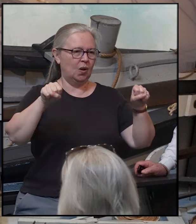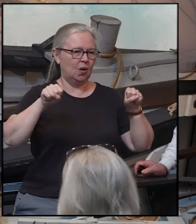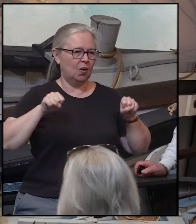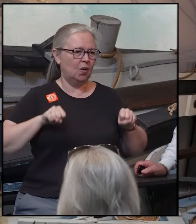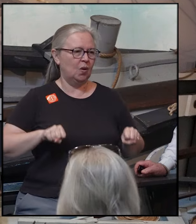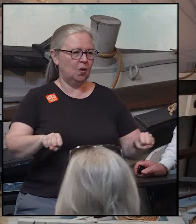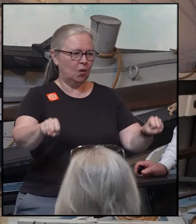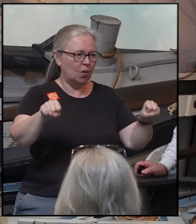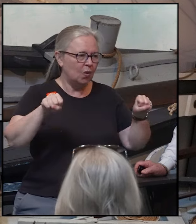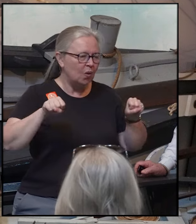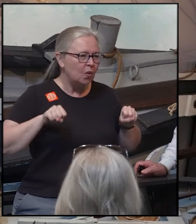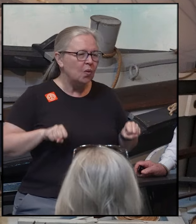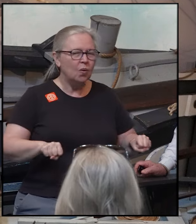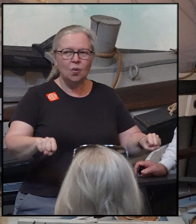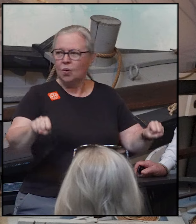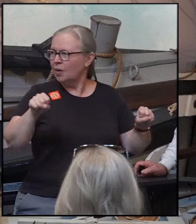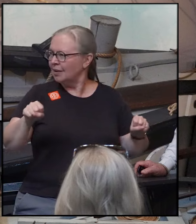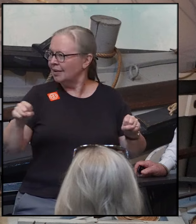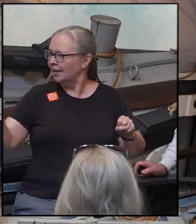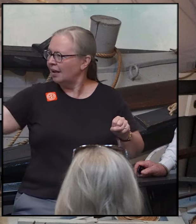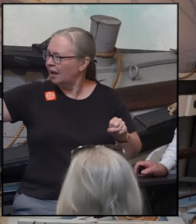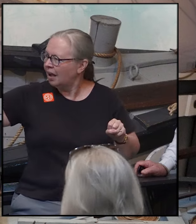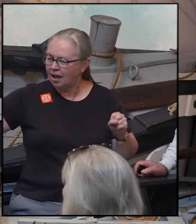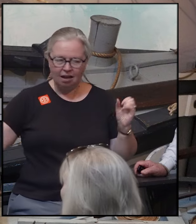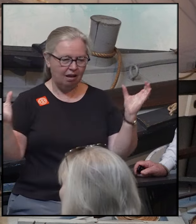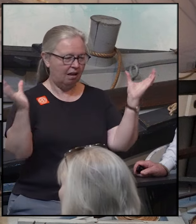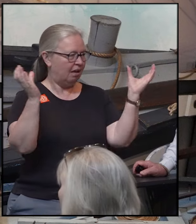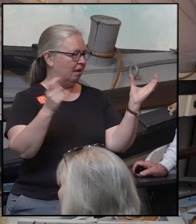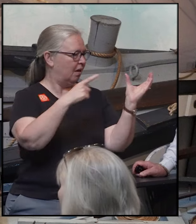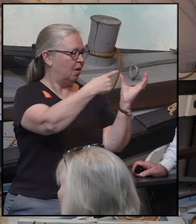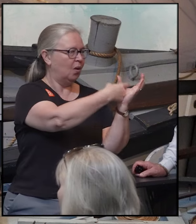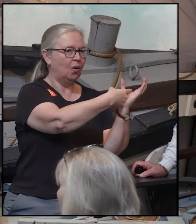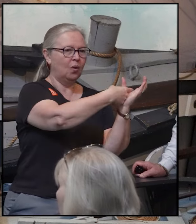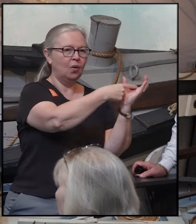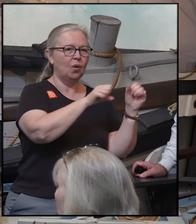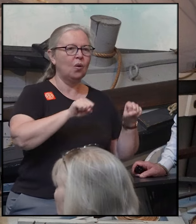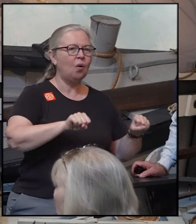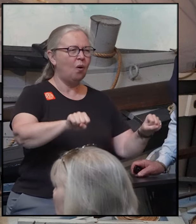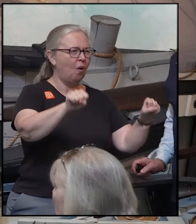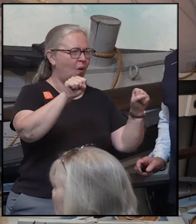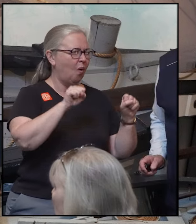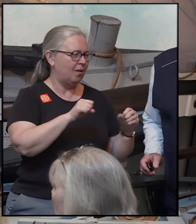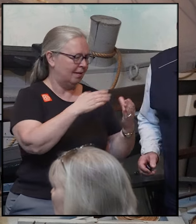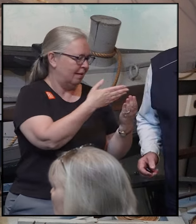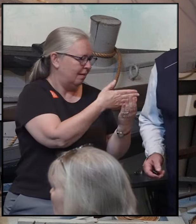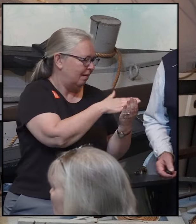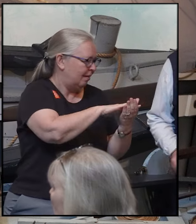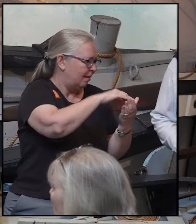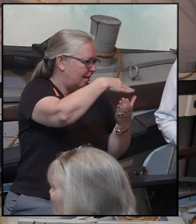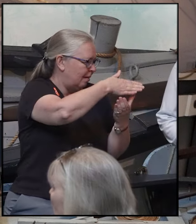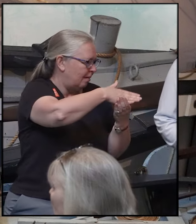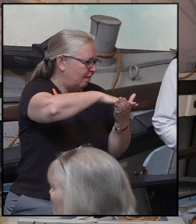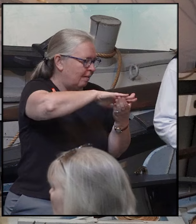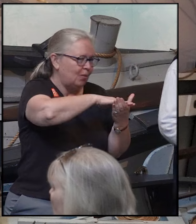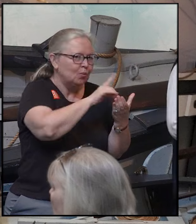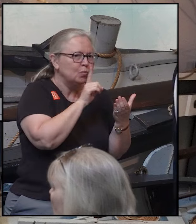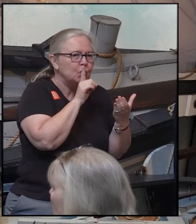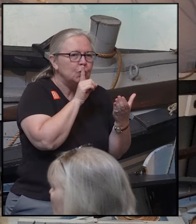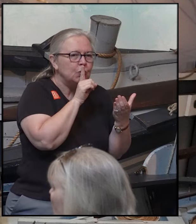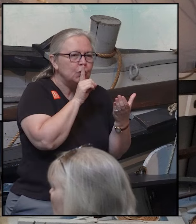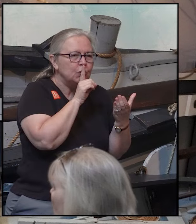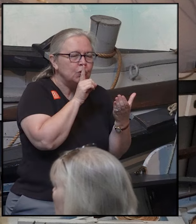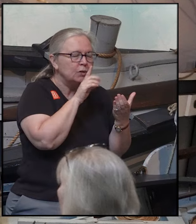afterwards, even the oar locks are padded. So we make absolutely no noise.